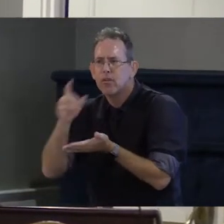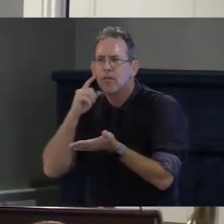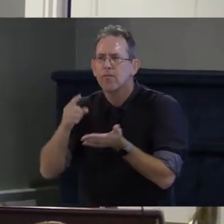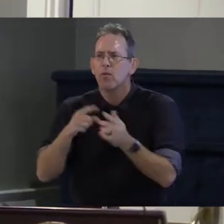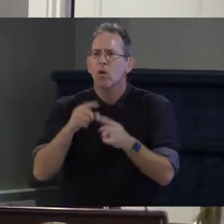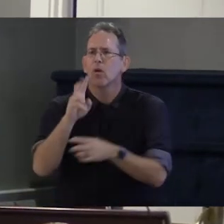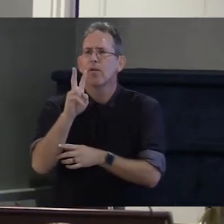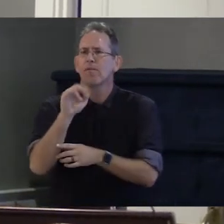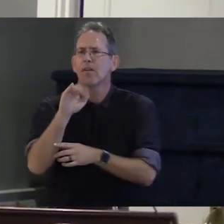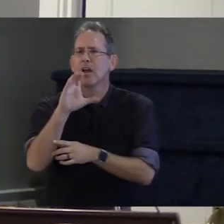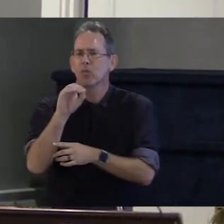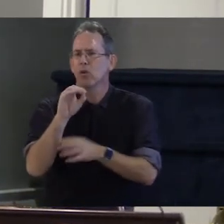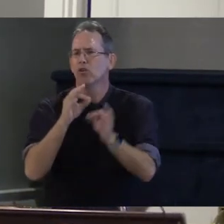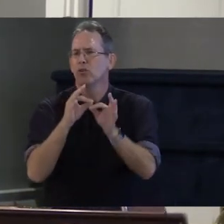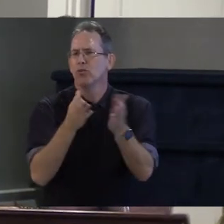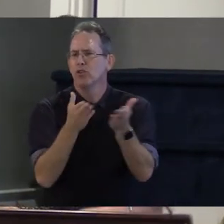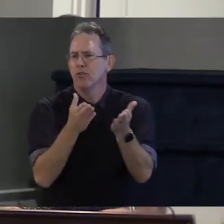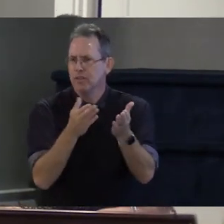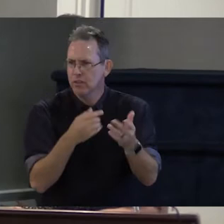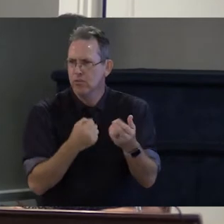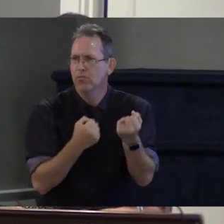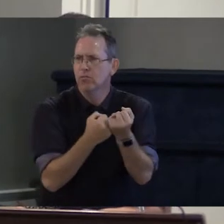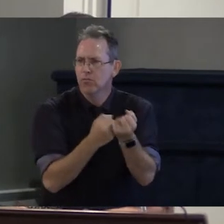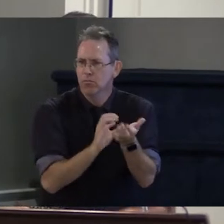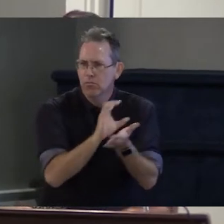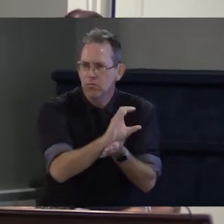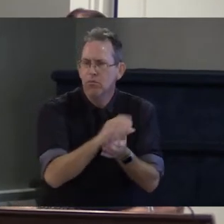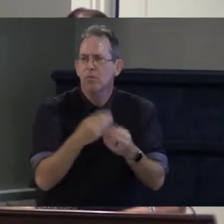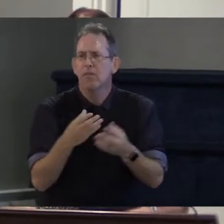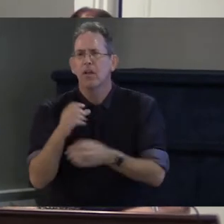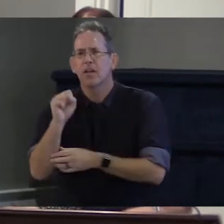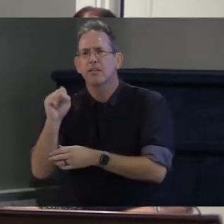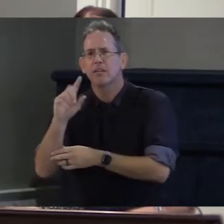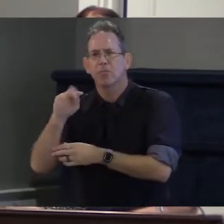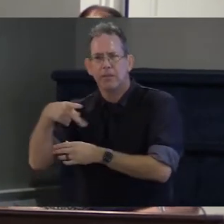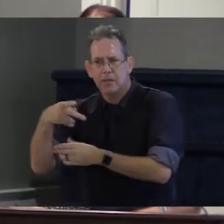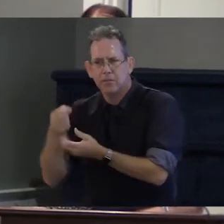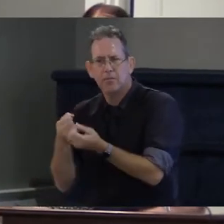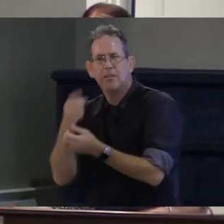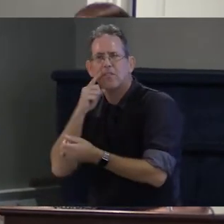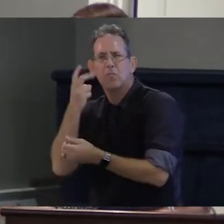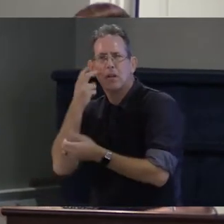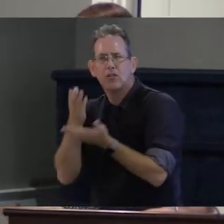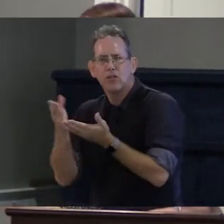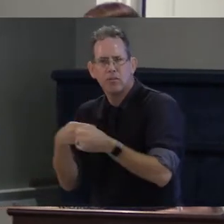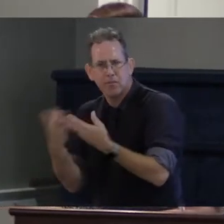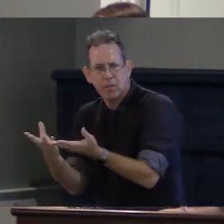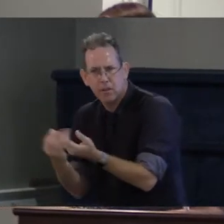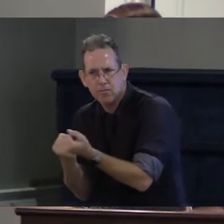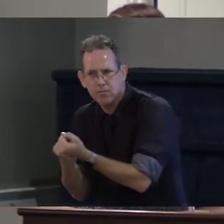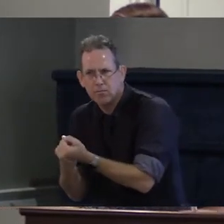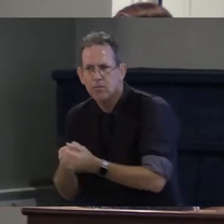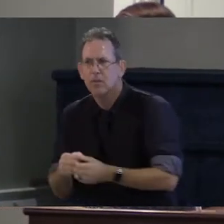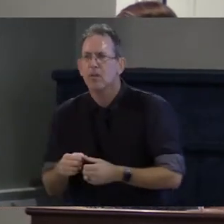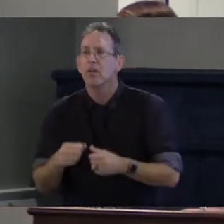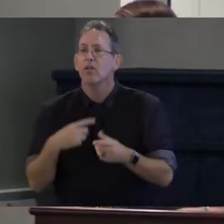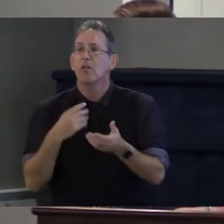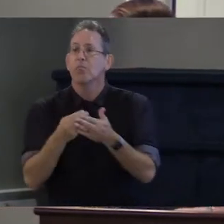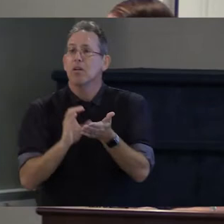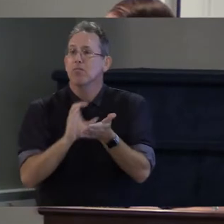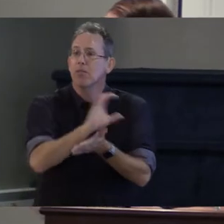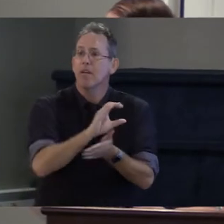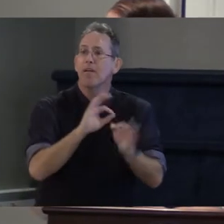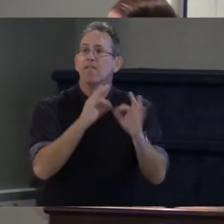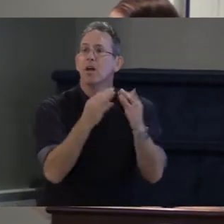in the support service provider area we gave a grant to the Vermont family network to deal with transitional age and youth